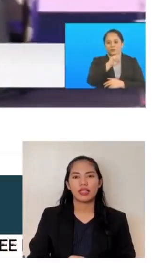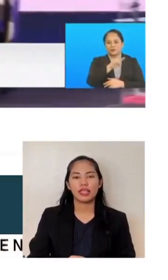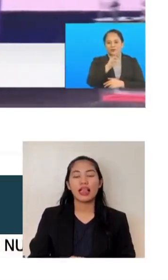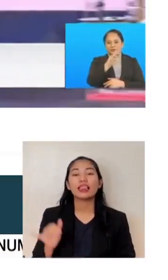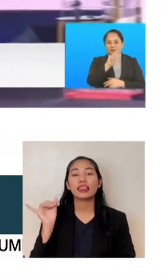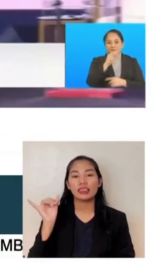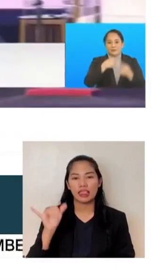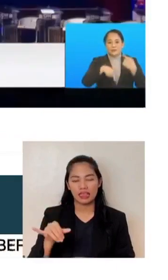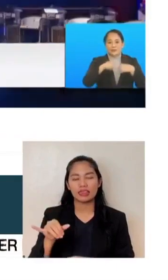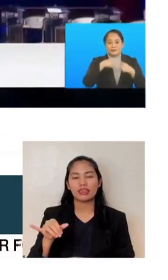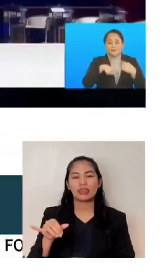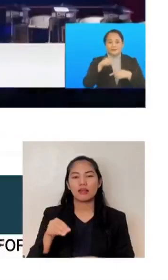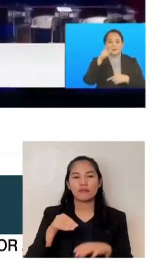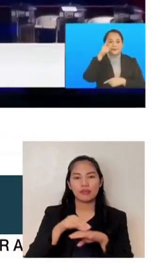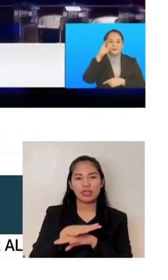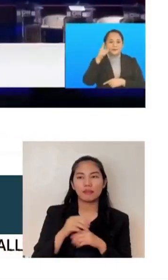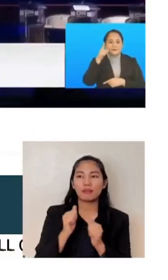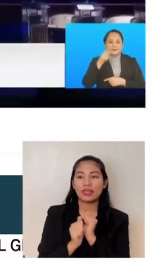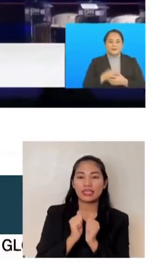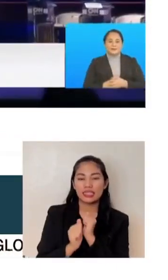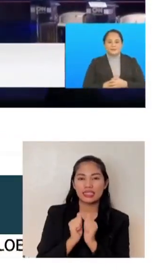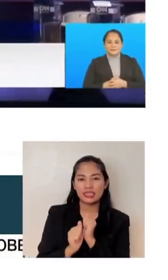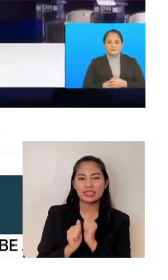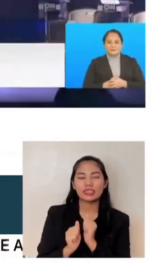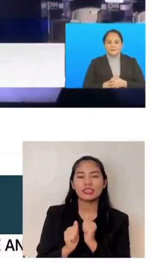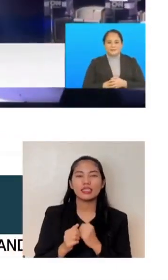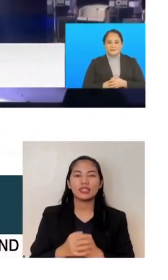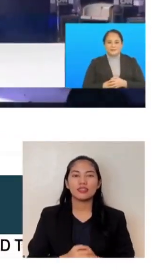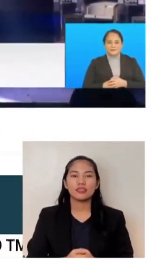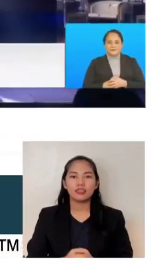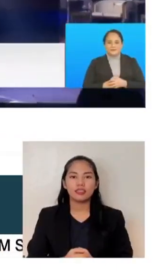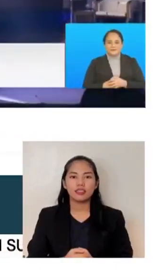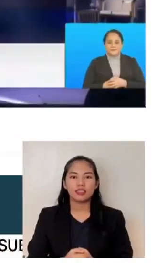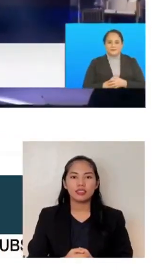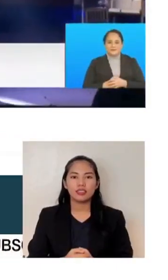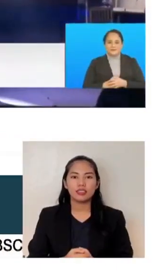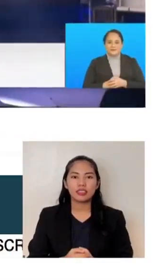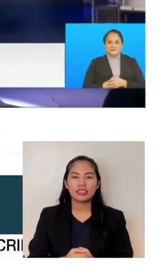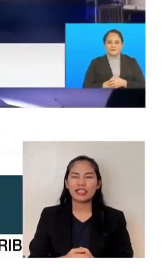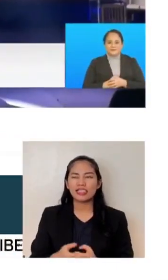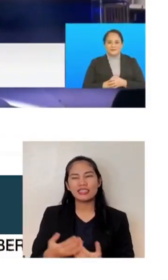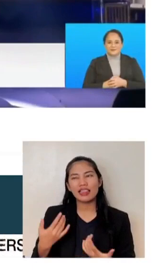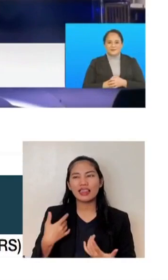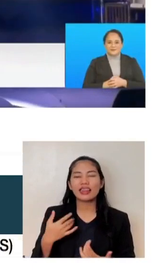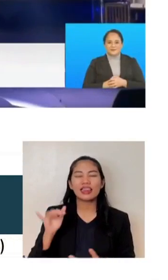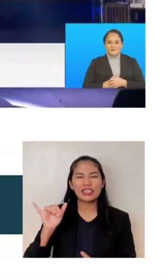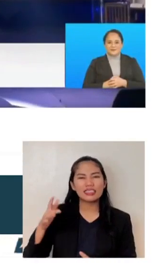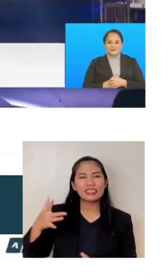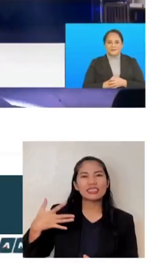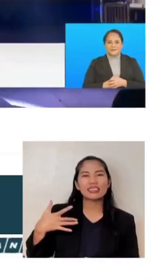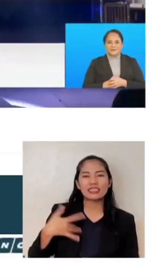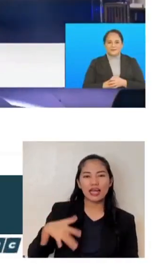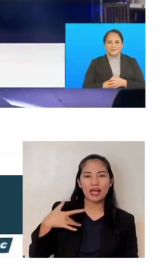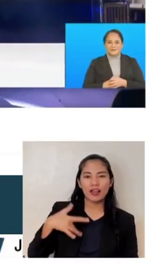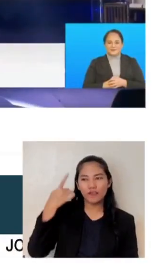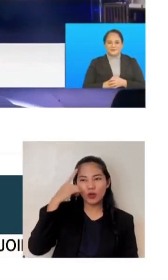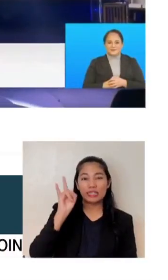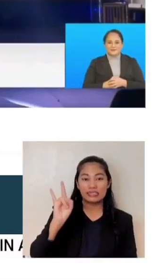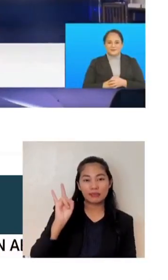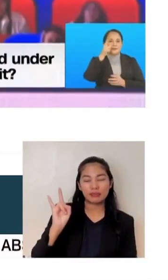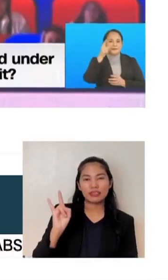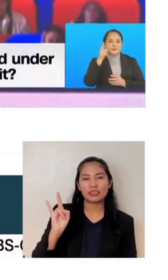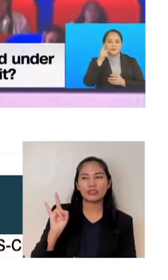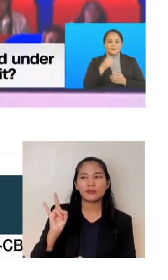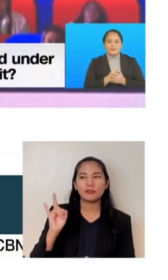an identification with that kind of marketing of ideas. I mean, I'm not saying that